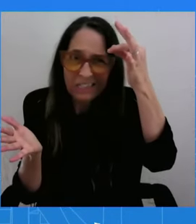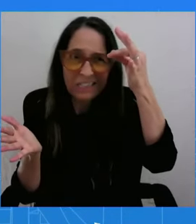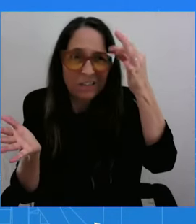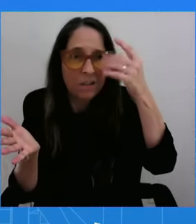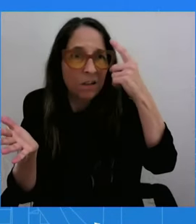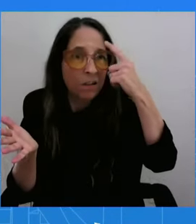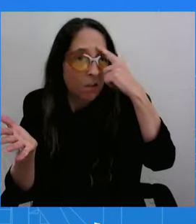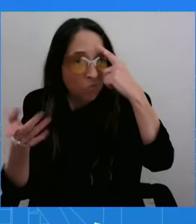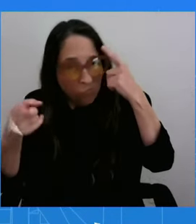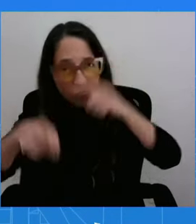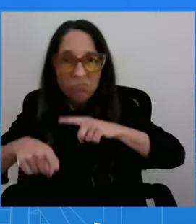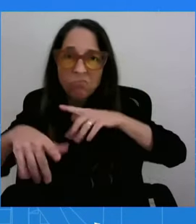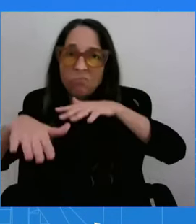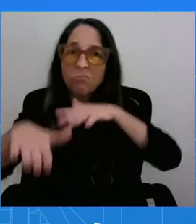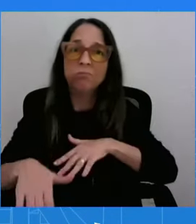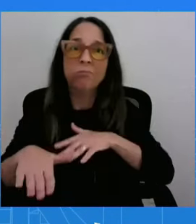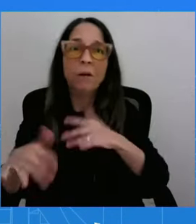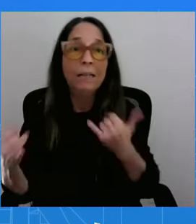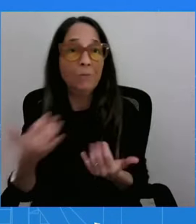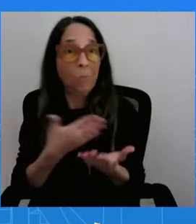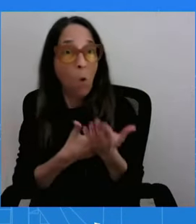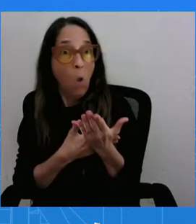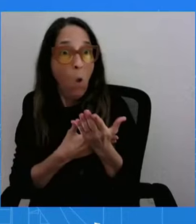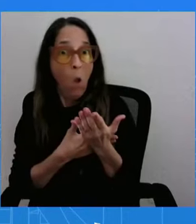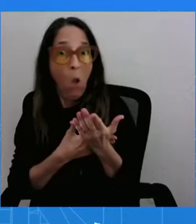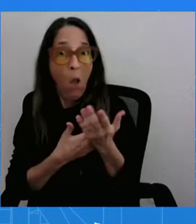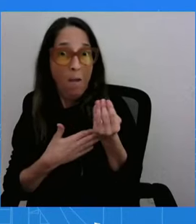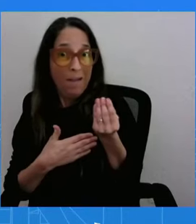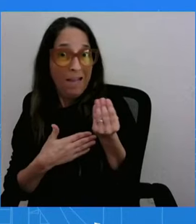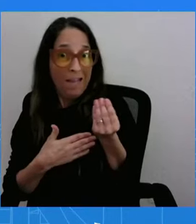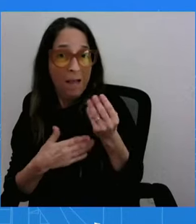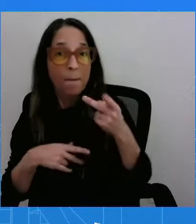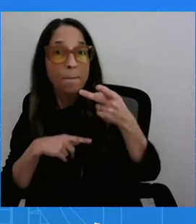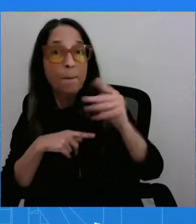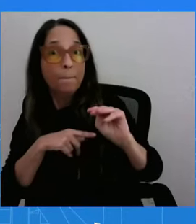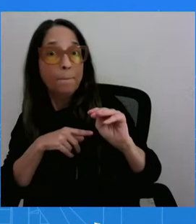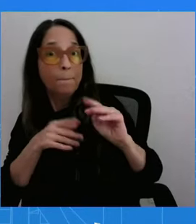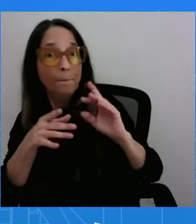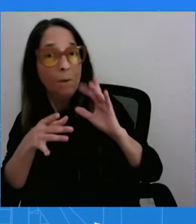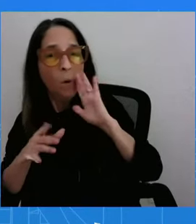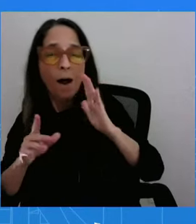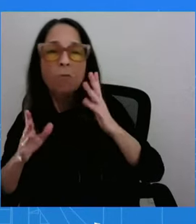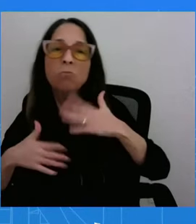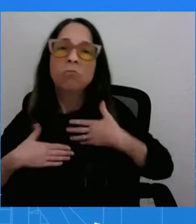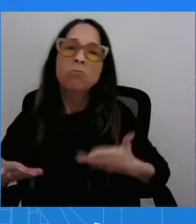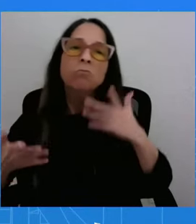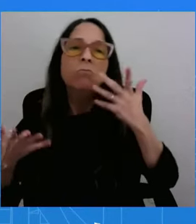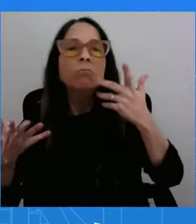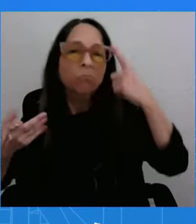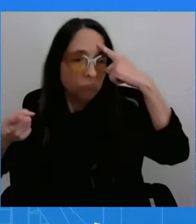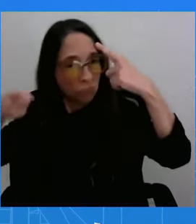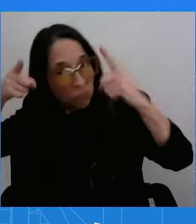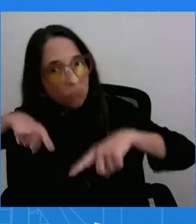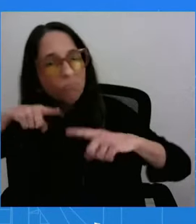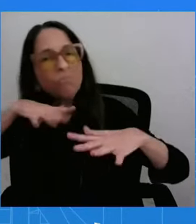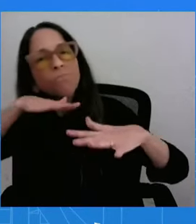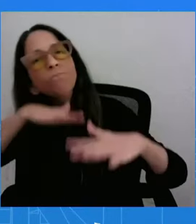Prime Minister Netanyahu was doing enough to reach a daily, he replied, no. Why did it take him more than six months to reach that conclusion?